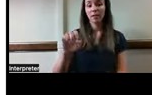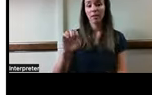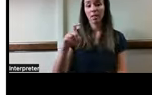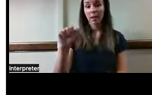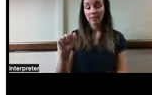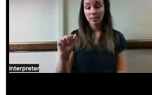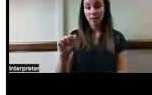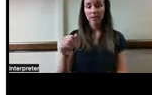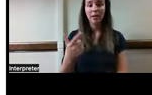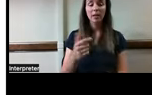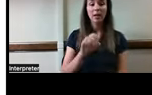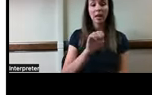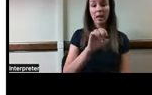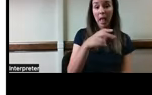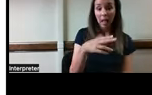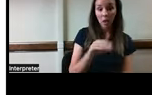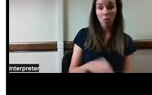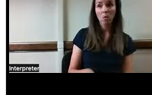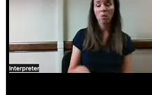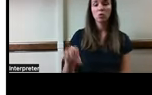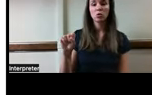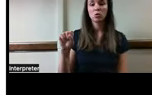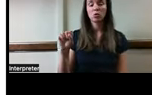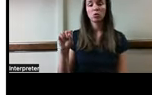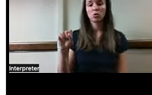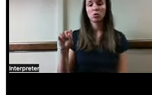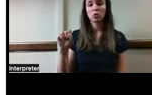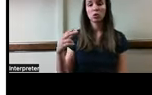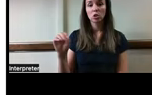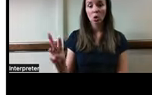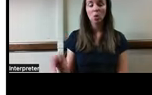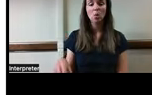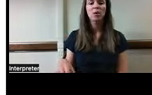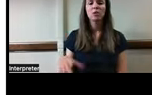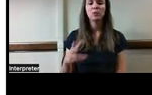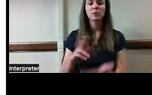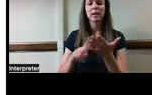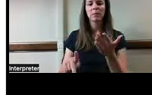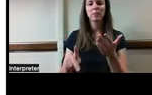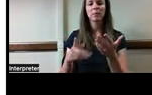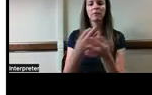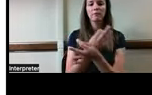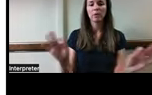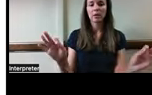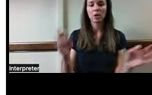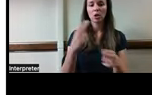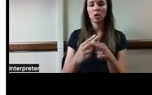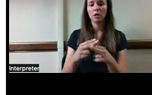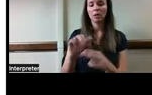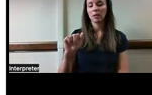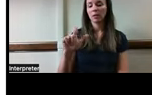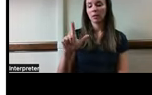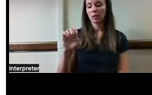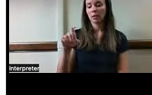Show devices, for instance, you can sign on to a free system called the Alexa Care Hub.